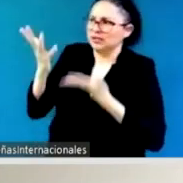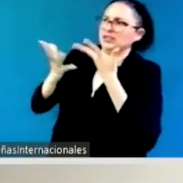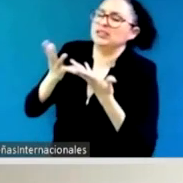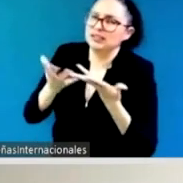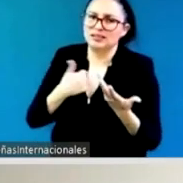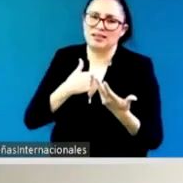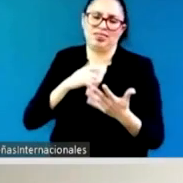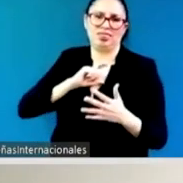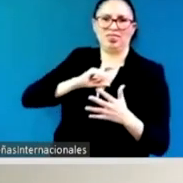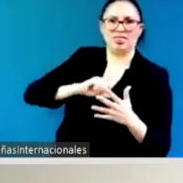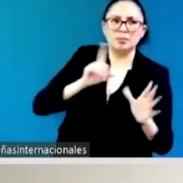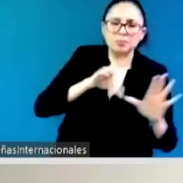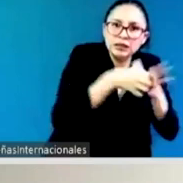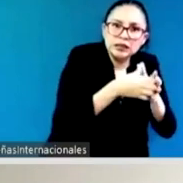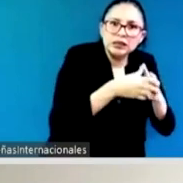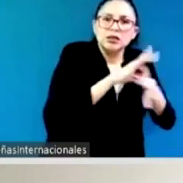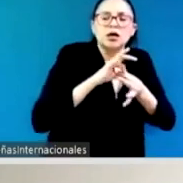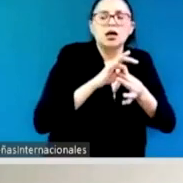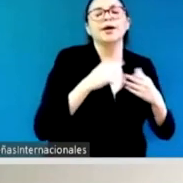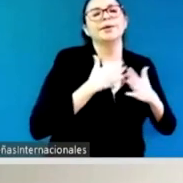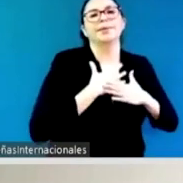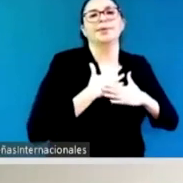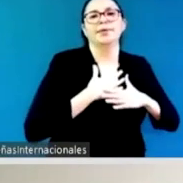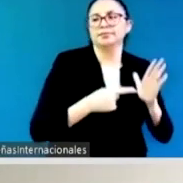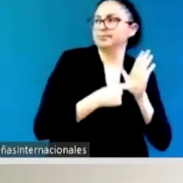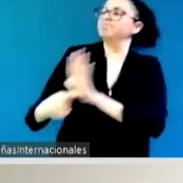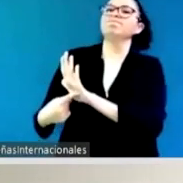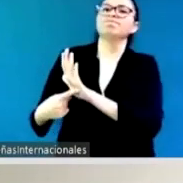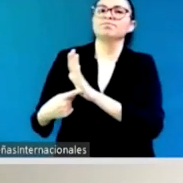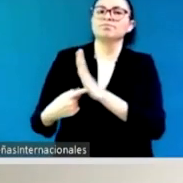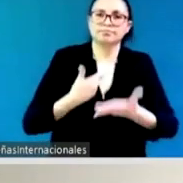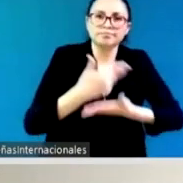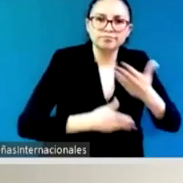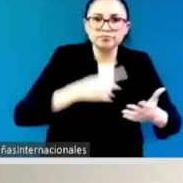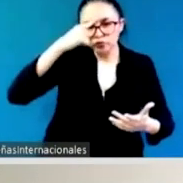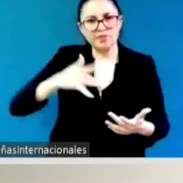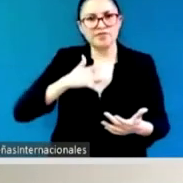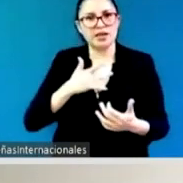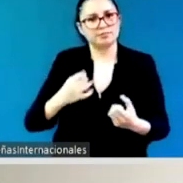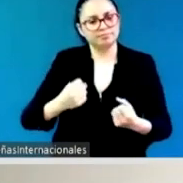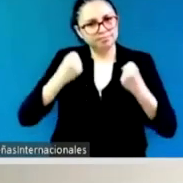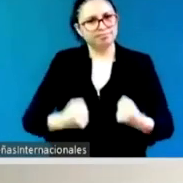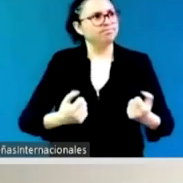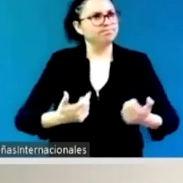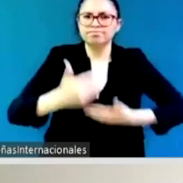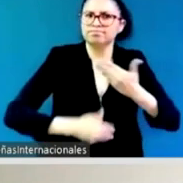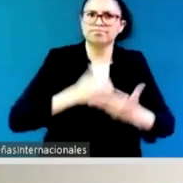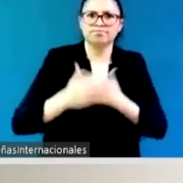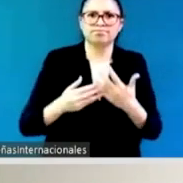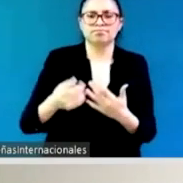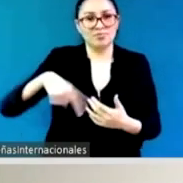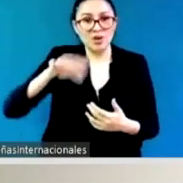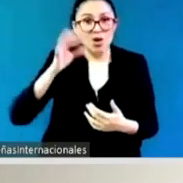um and also how to change the culture of uh tech companies you know encouraging